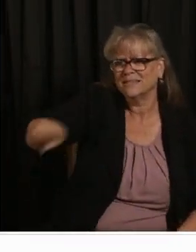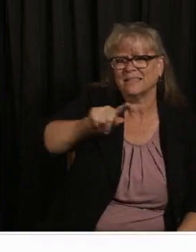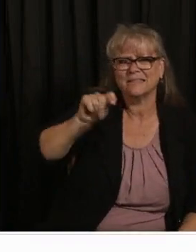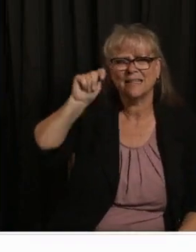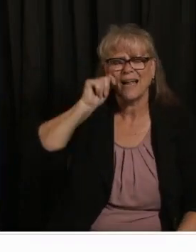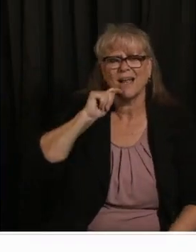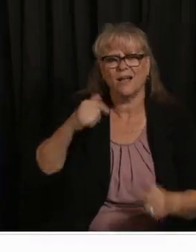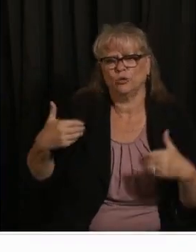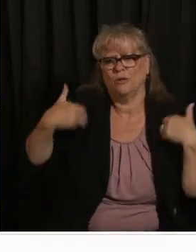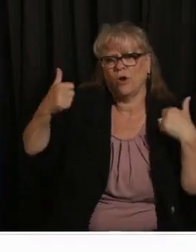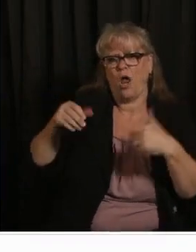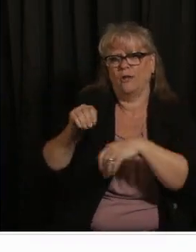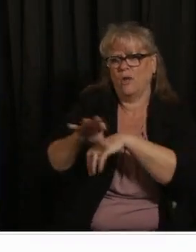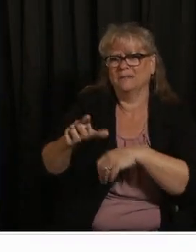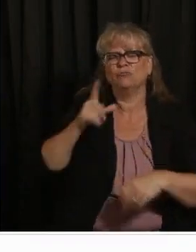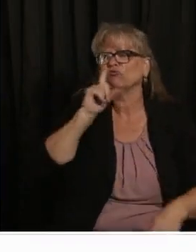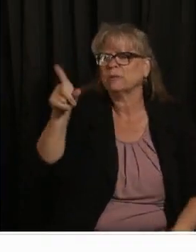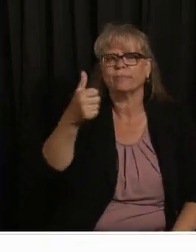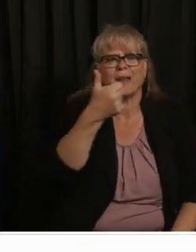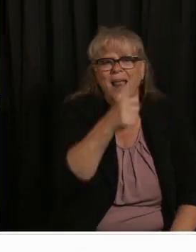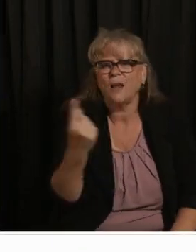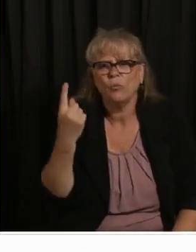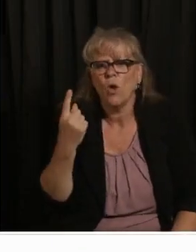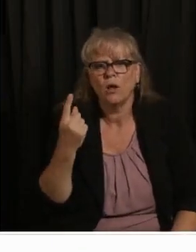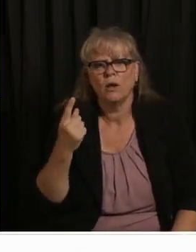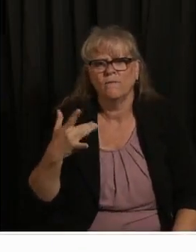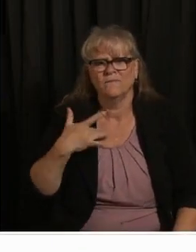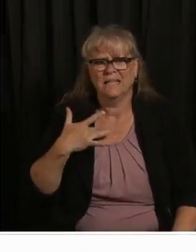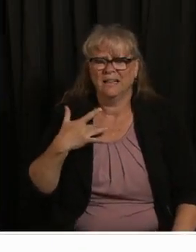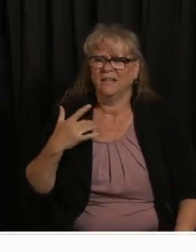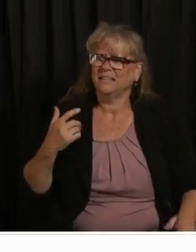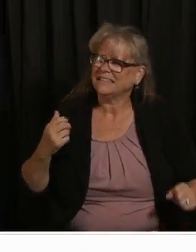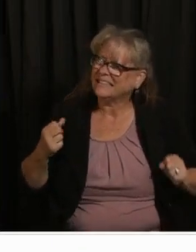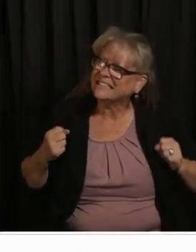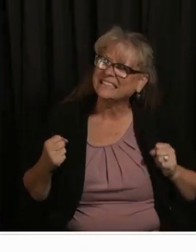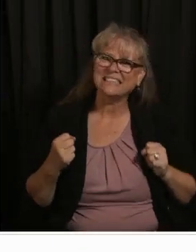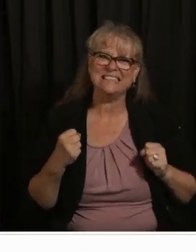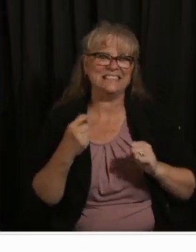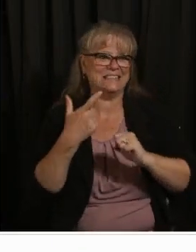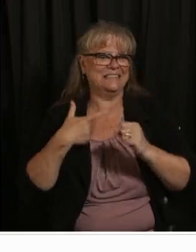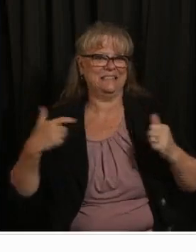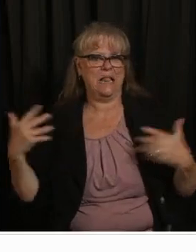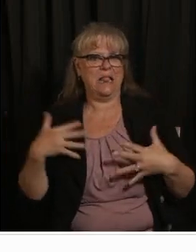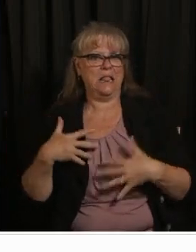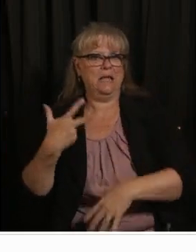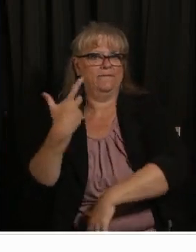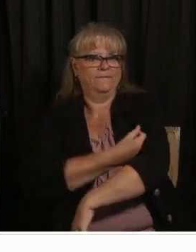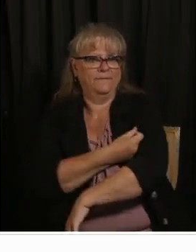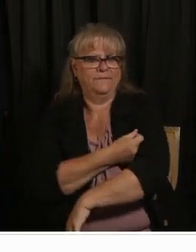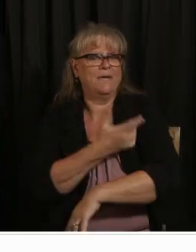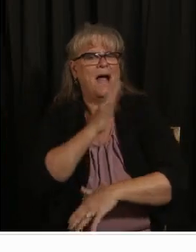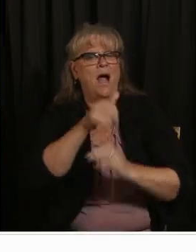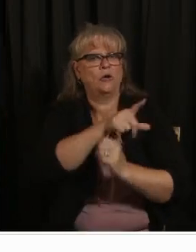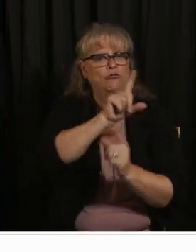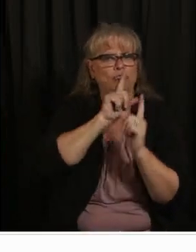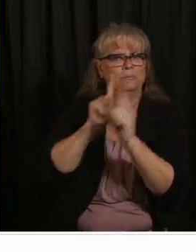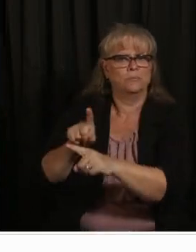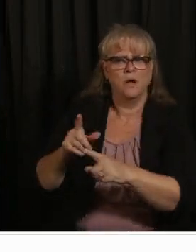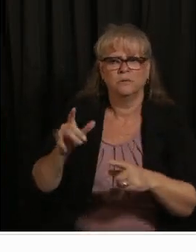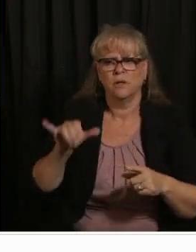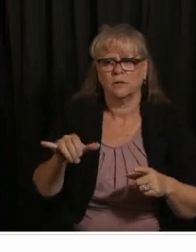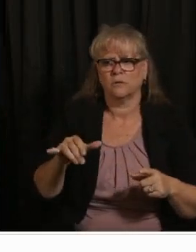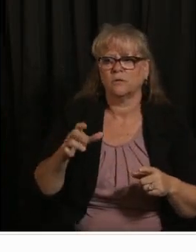all ages who are just a little bit afraid of needles or afraid of getting the vaccine um and how especially now that you've won a $50